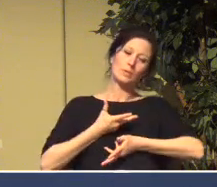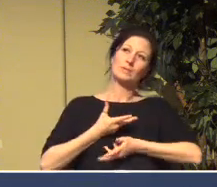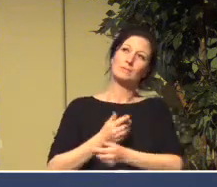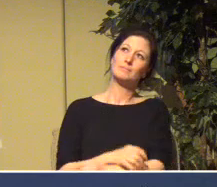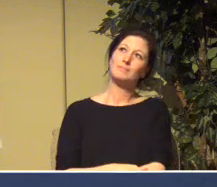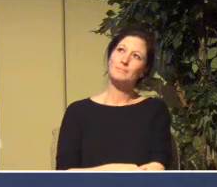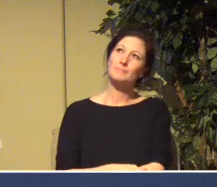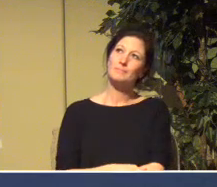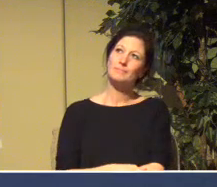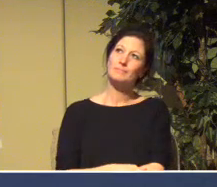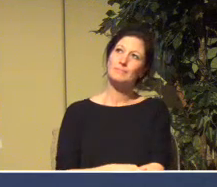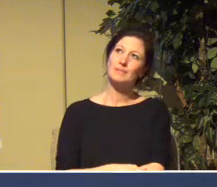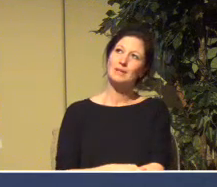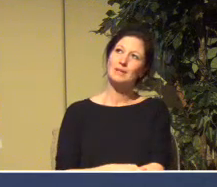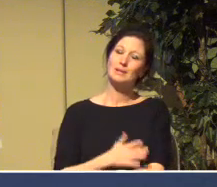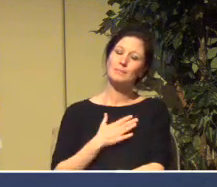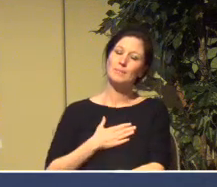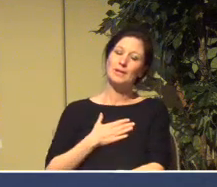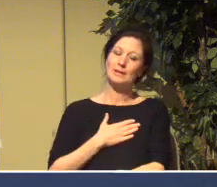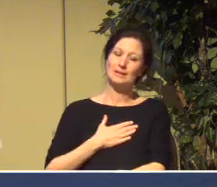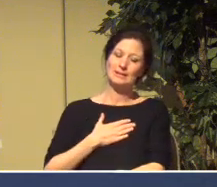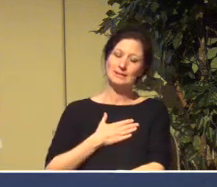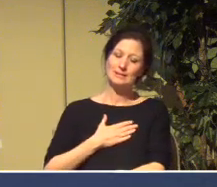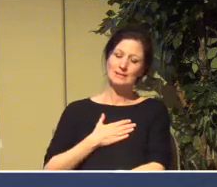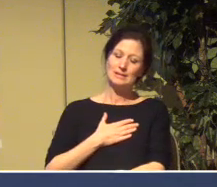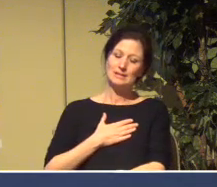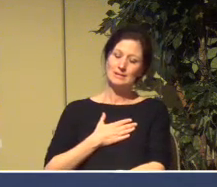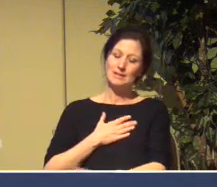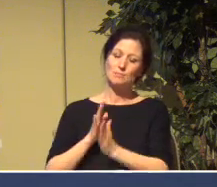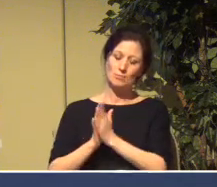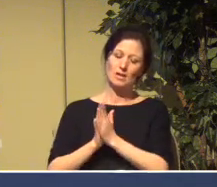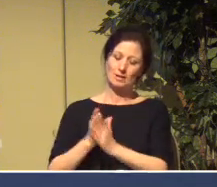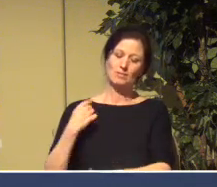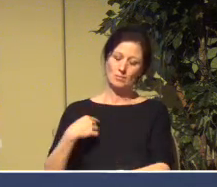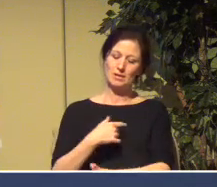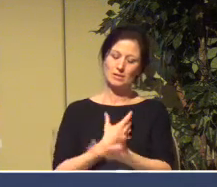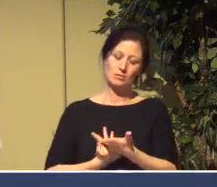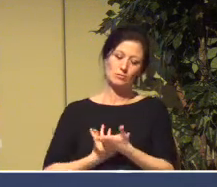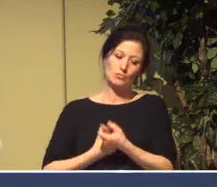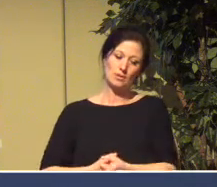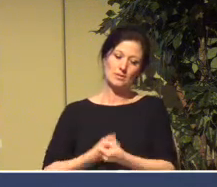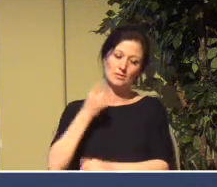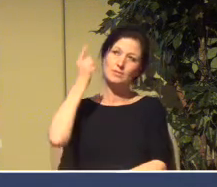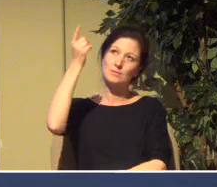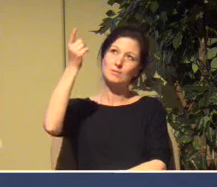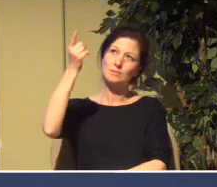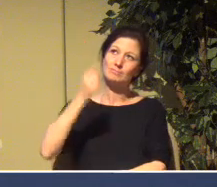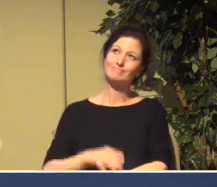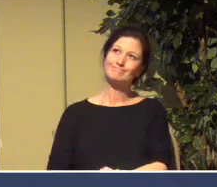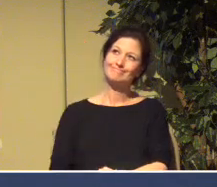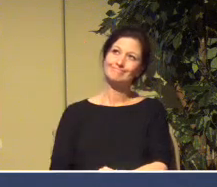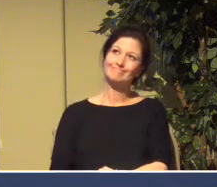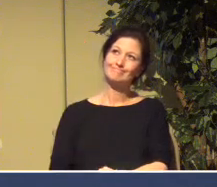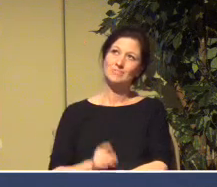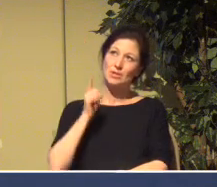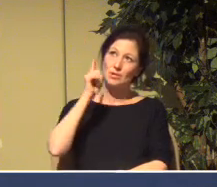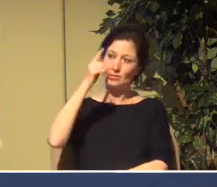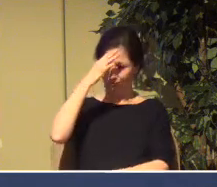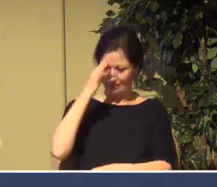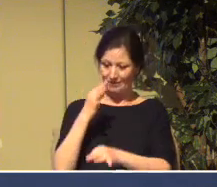in this place too because you are faithful. We pray that in Jesus' name